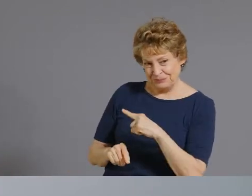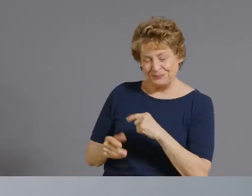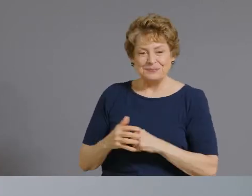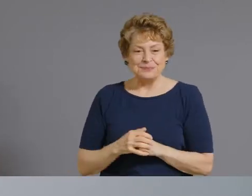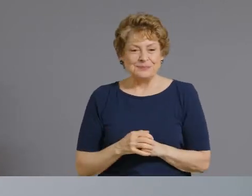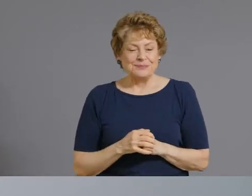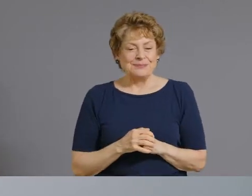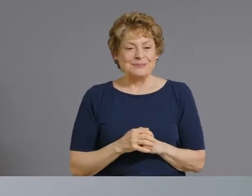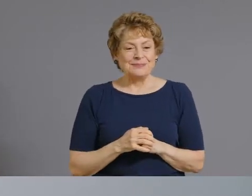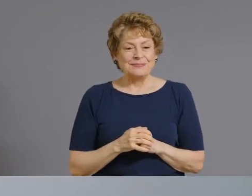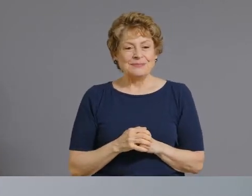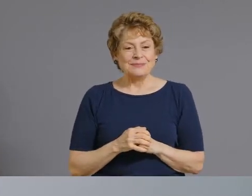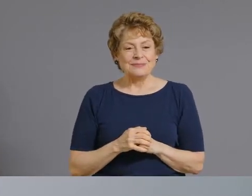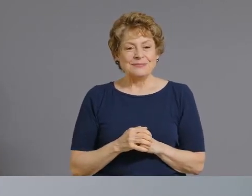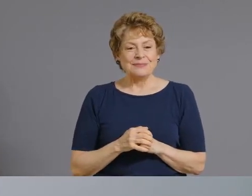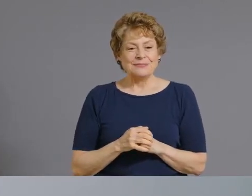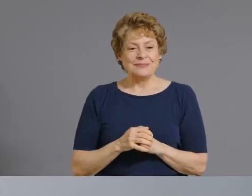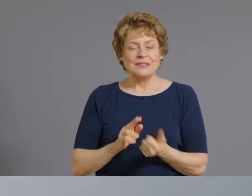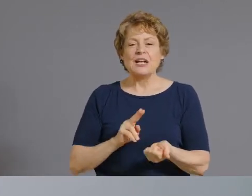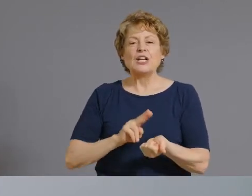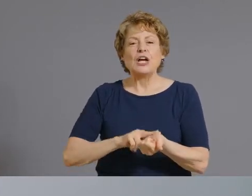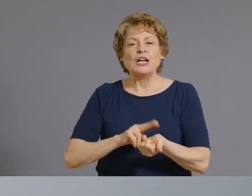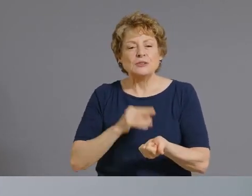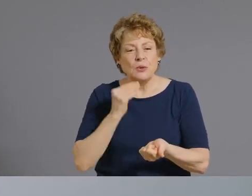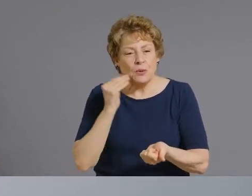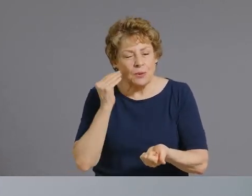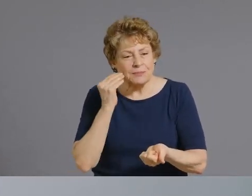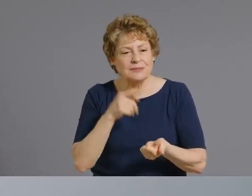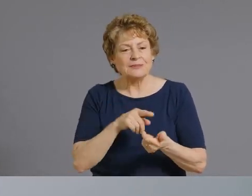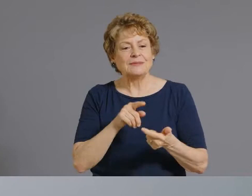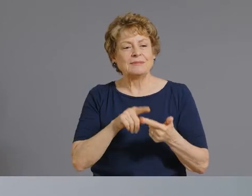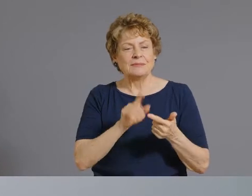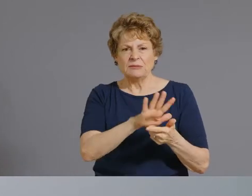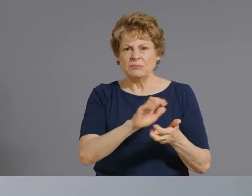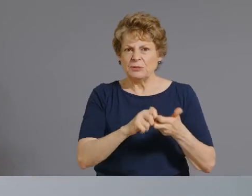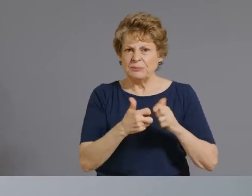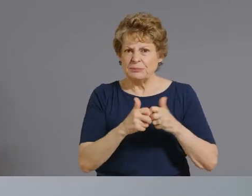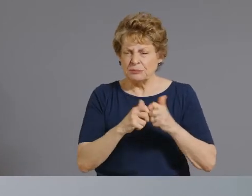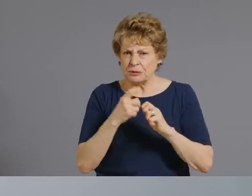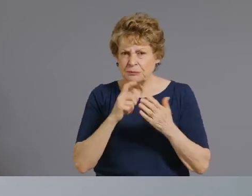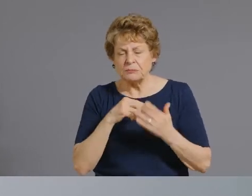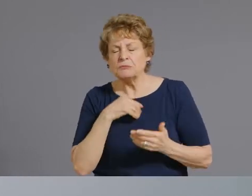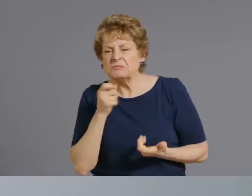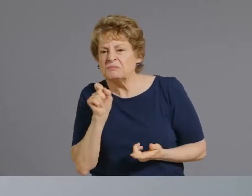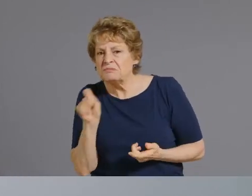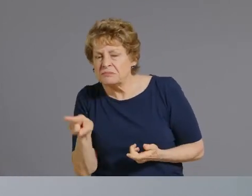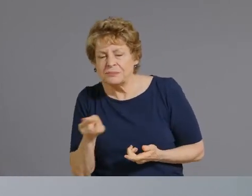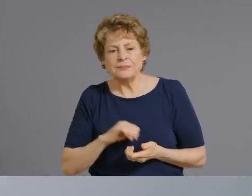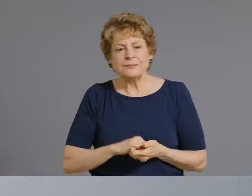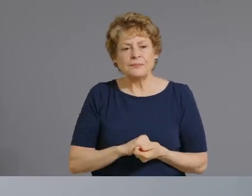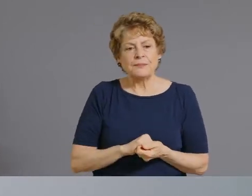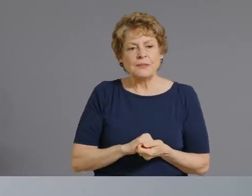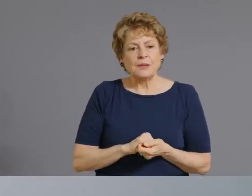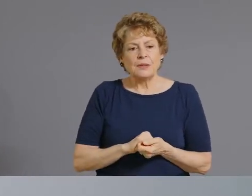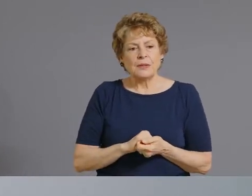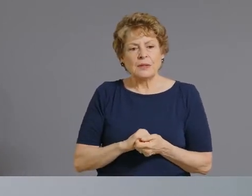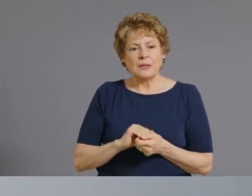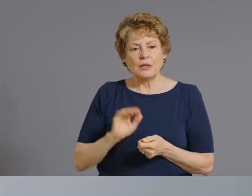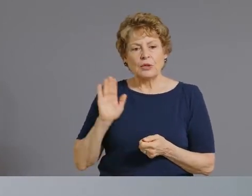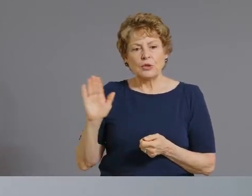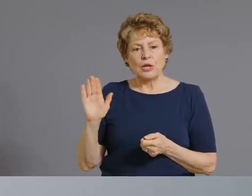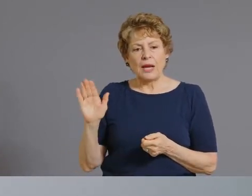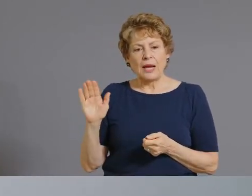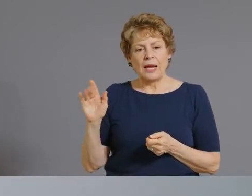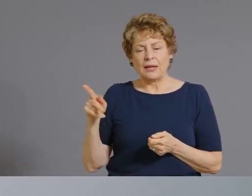incidents in nursing homes and such uh your your trustworthy press aid has said well it's we're just back filling in